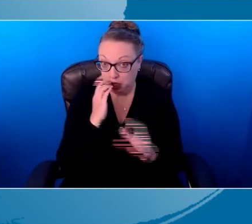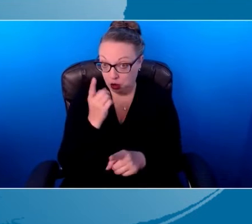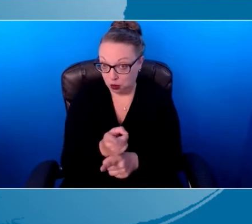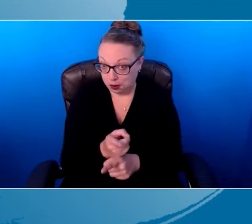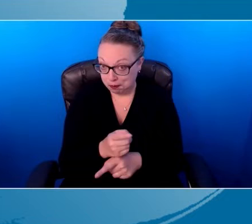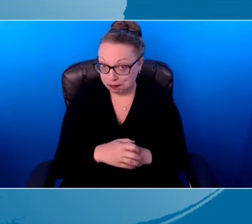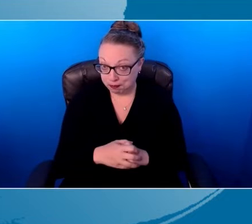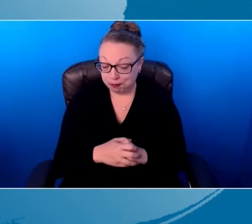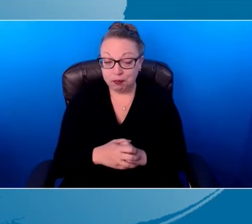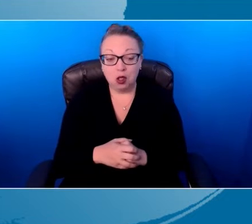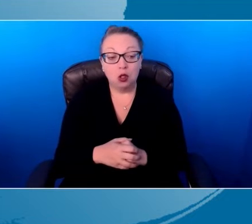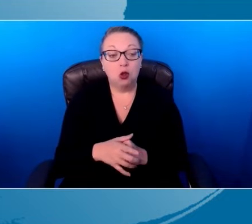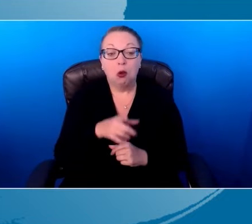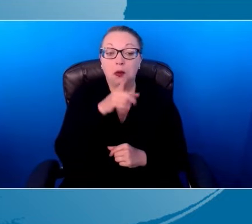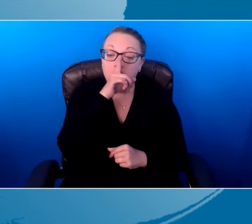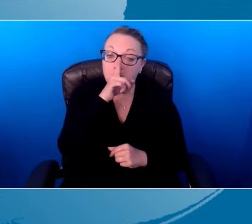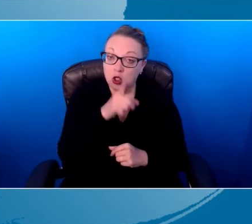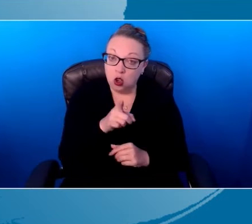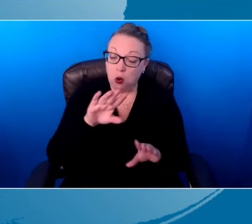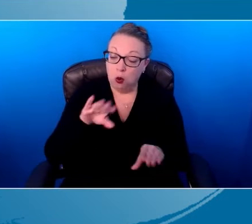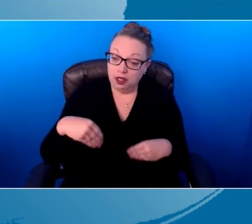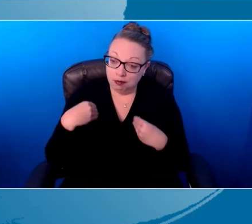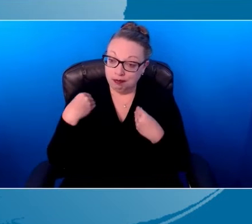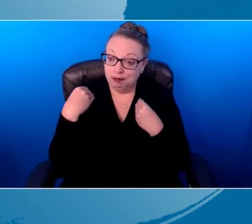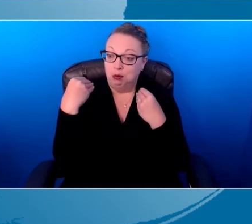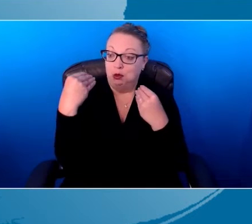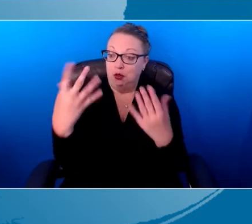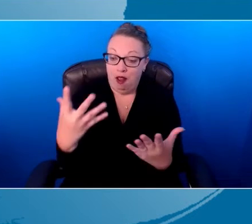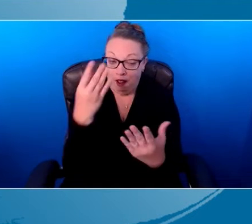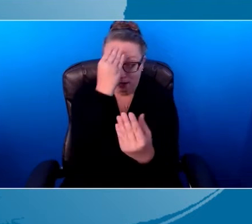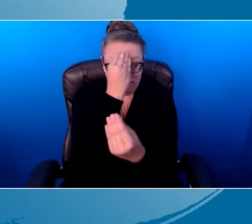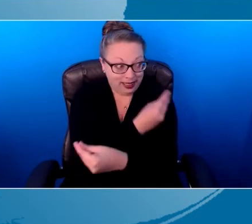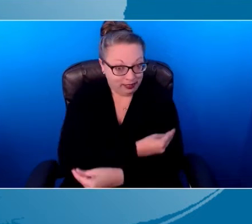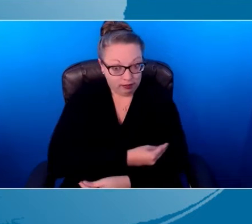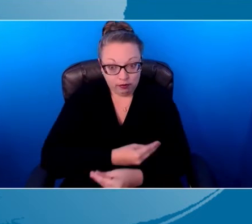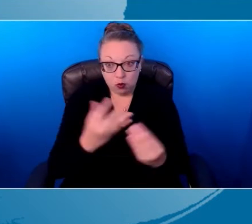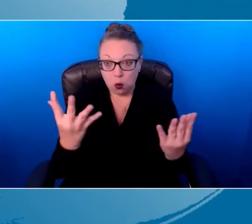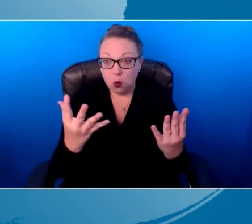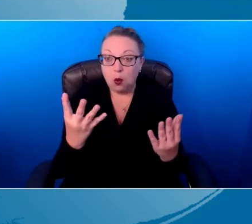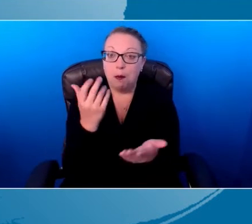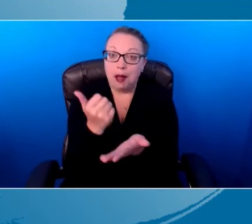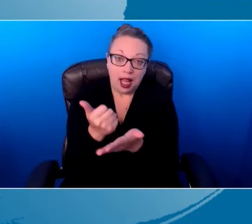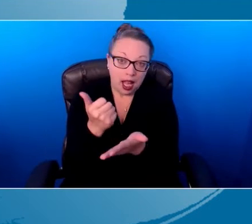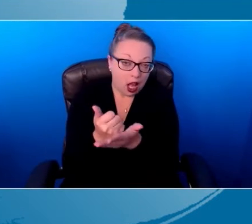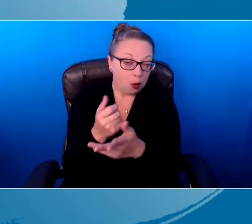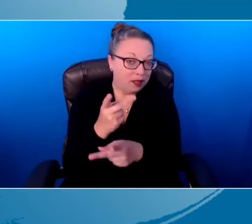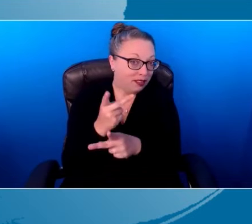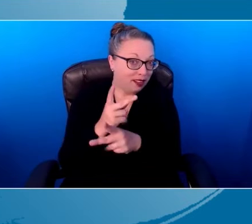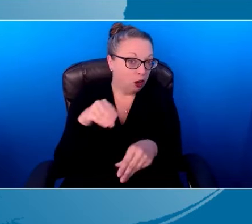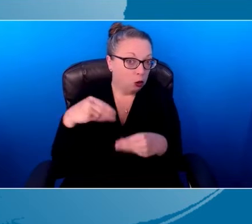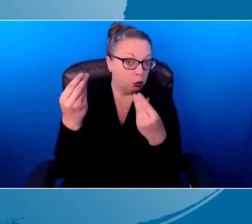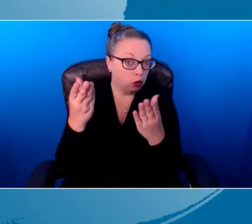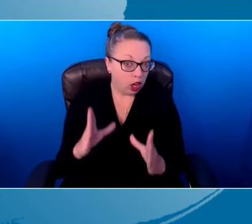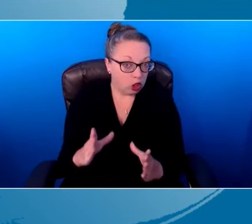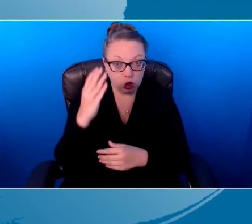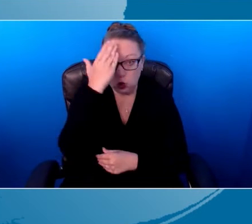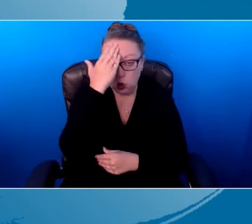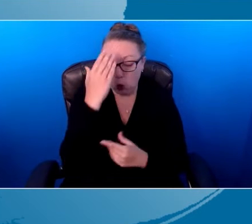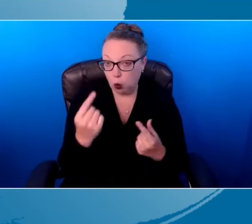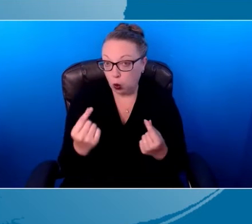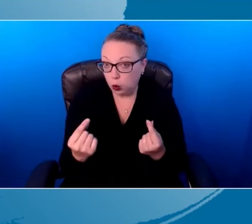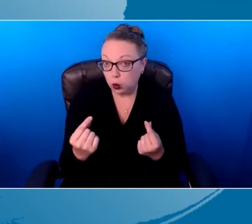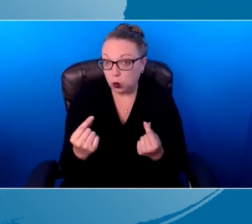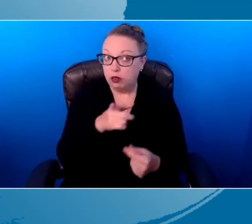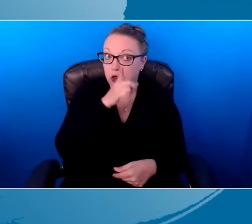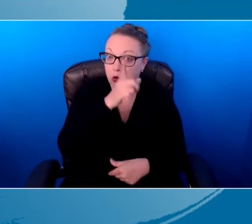And so we want to make sure that we give some of that away, that we help the caregivers know what to do in those real life activities to